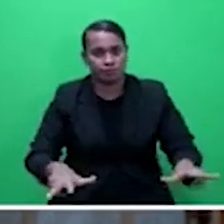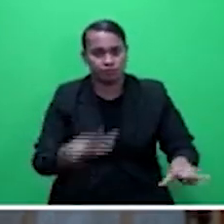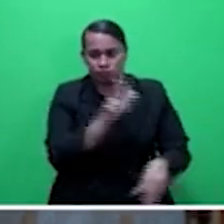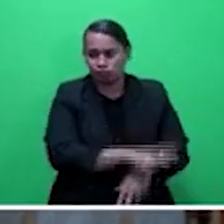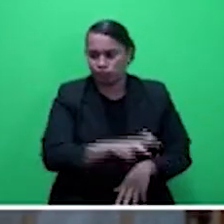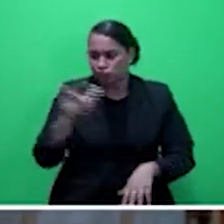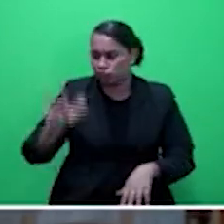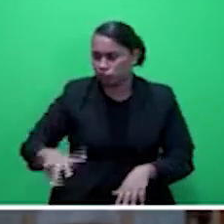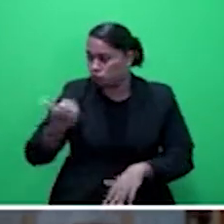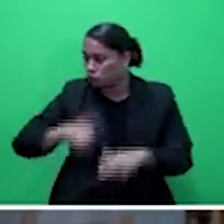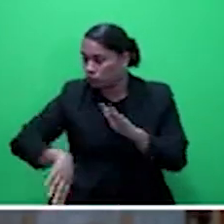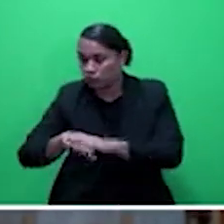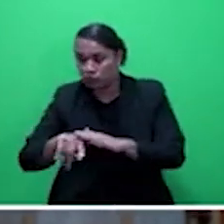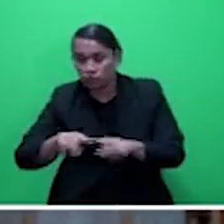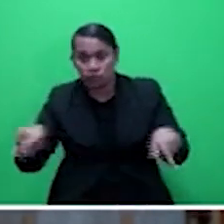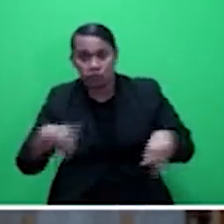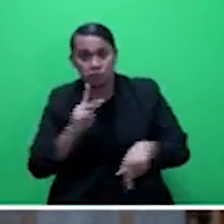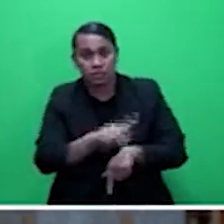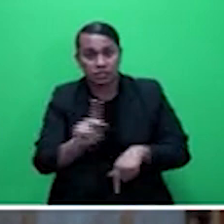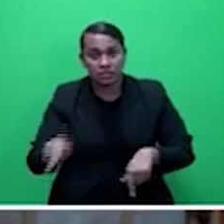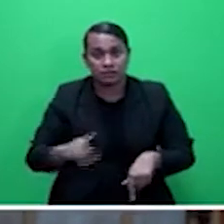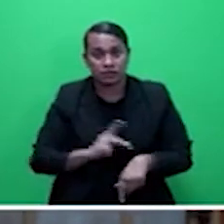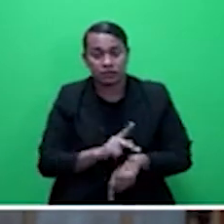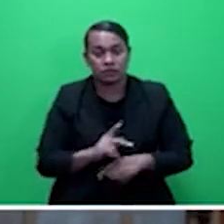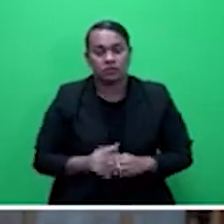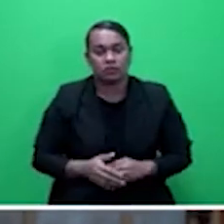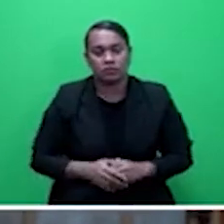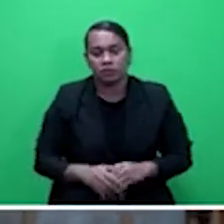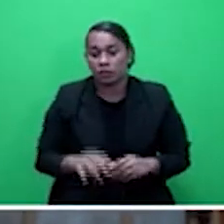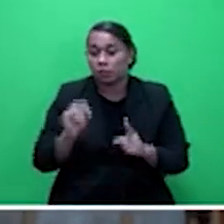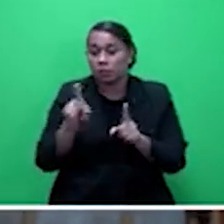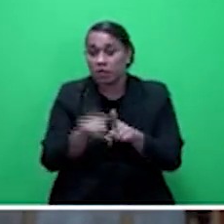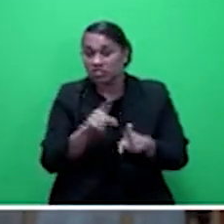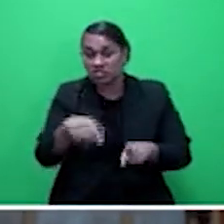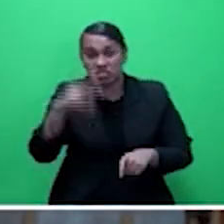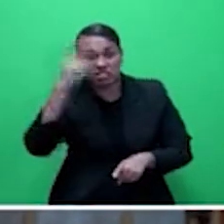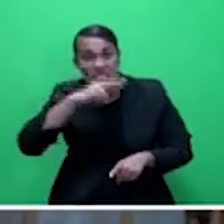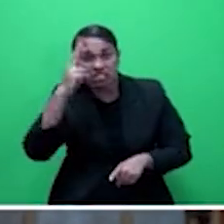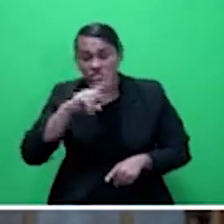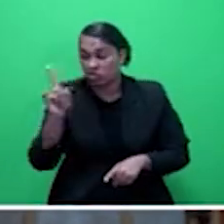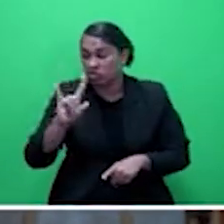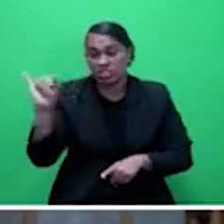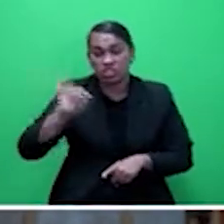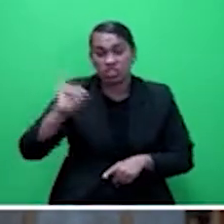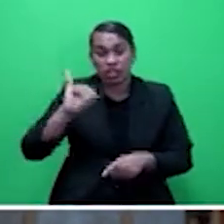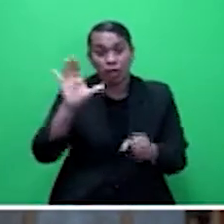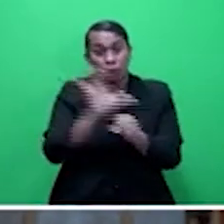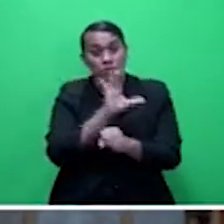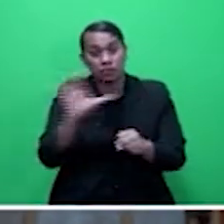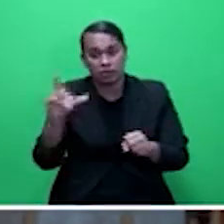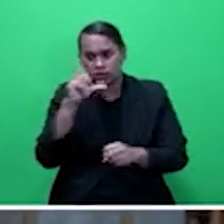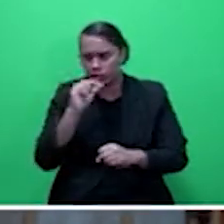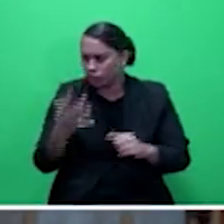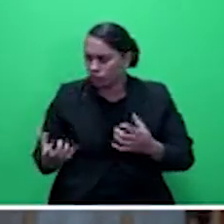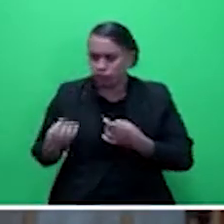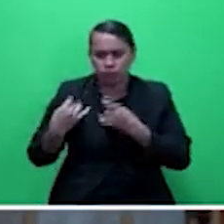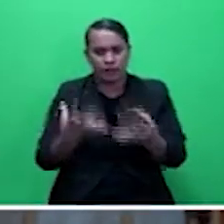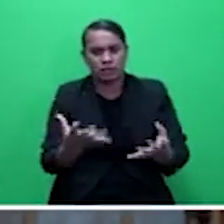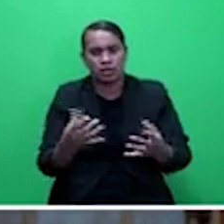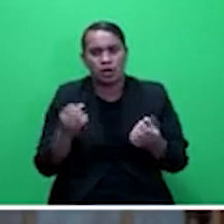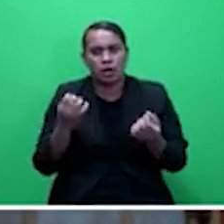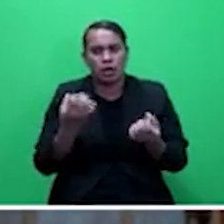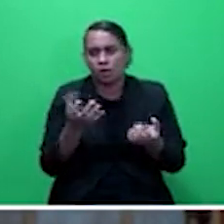meaning Pacific Catastrophe Risk Insurance Company can now offer sovereign paramedic insurance. So,